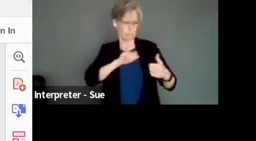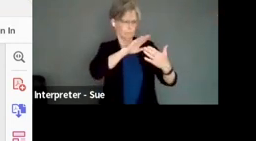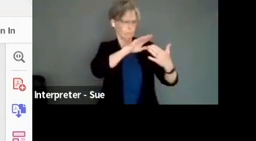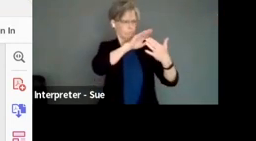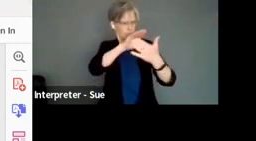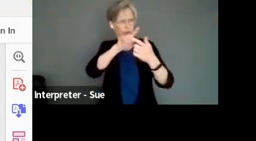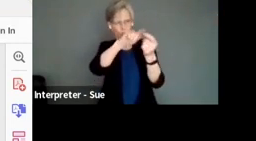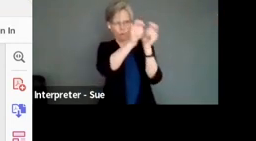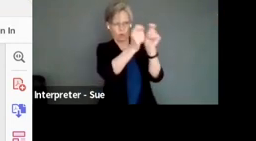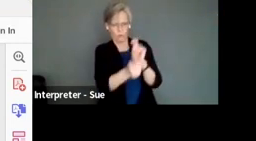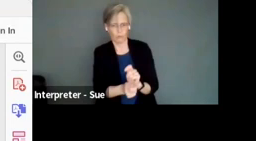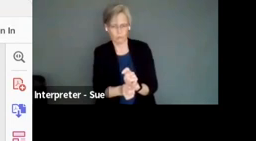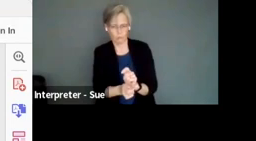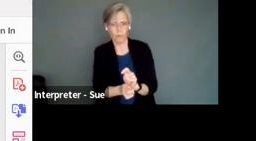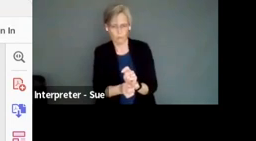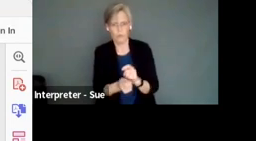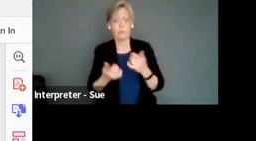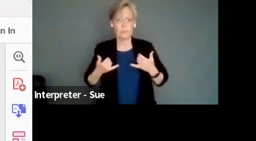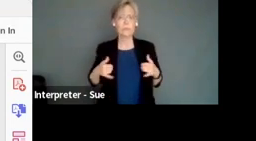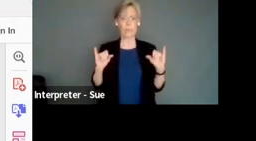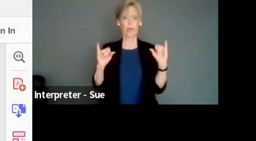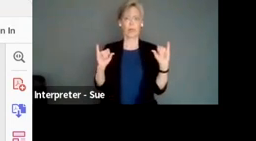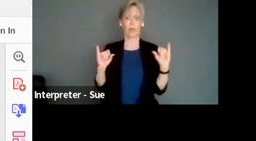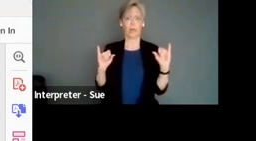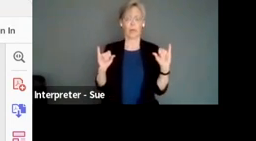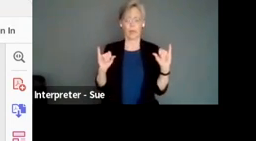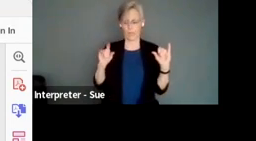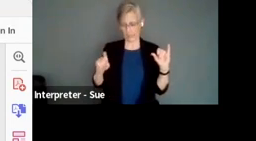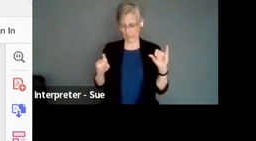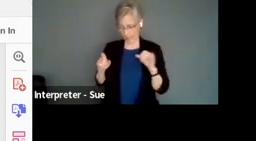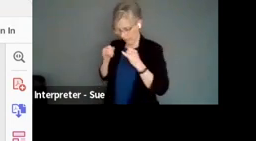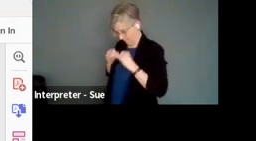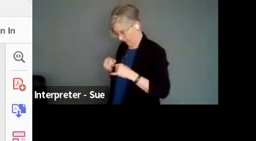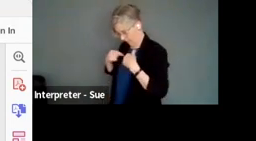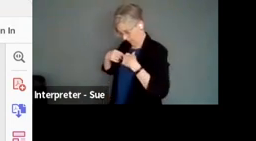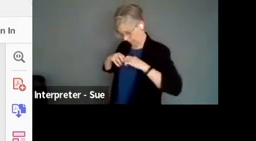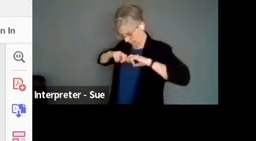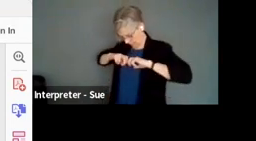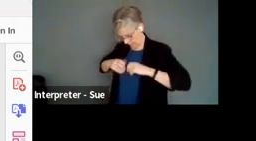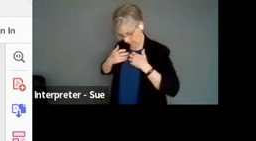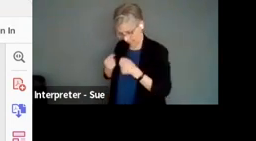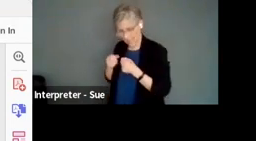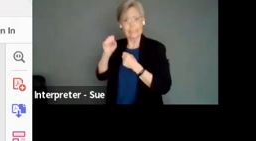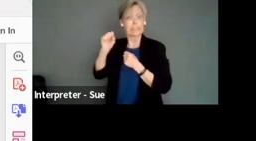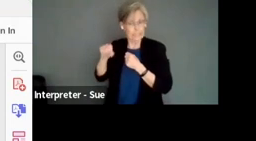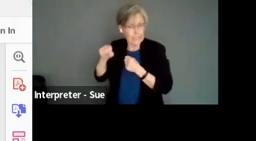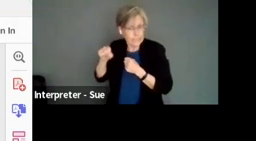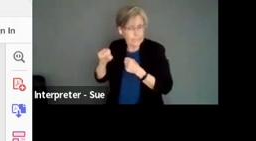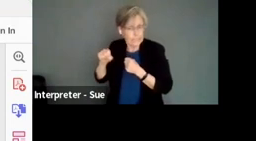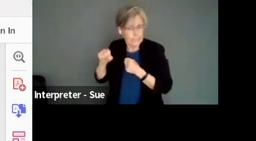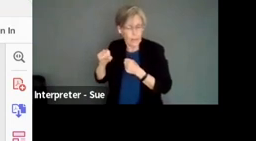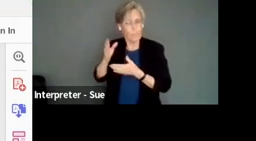changing of them. So there's still a need for this individual healing and wellness within it, but it then takes that pressure